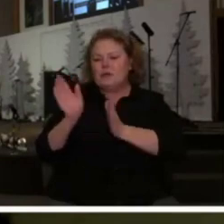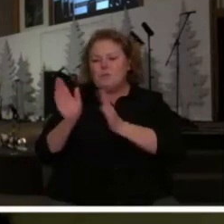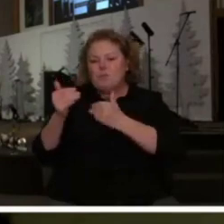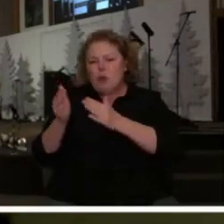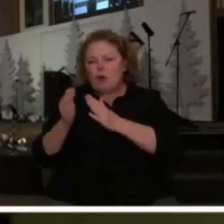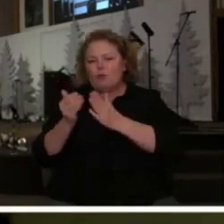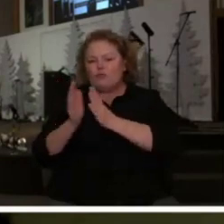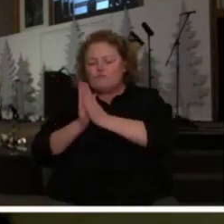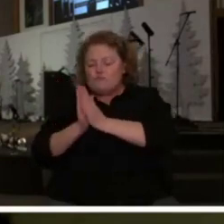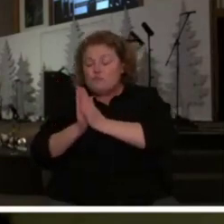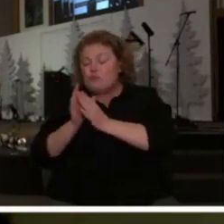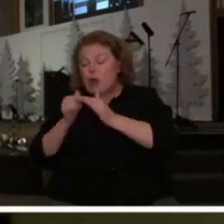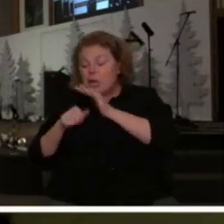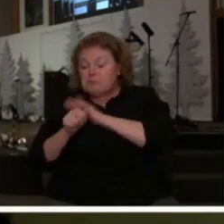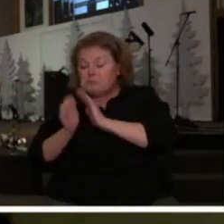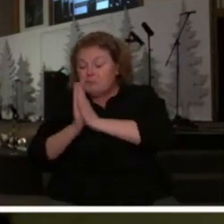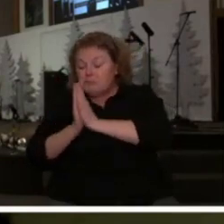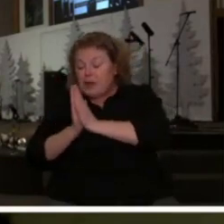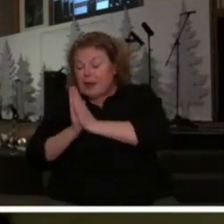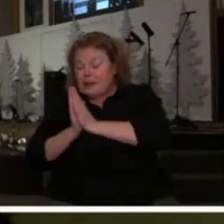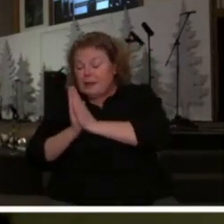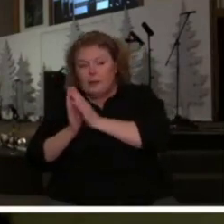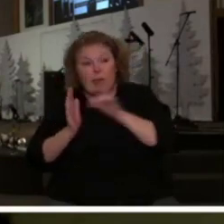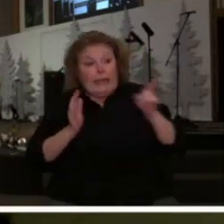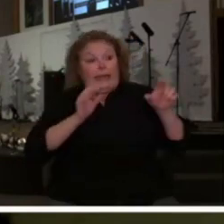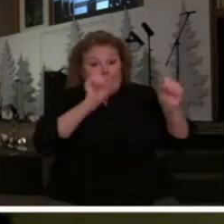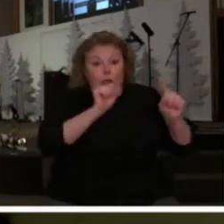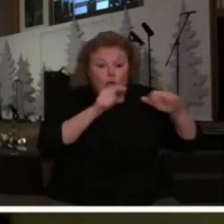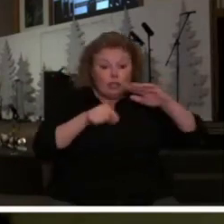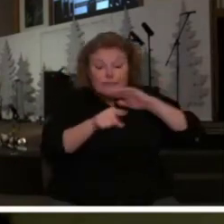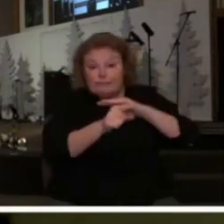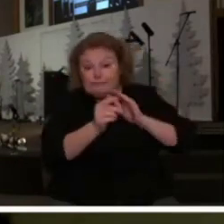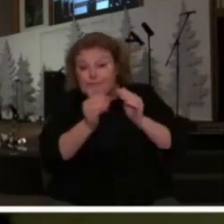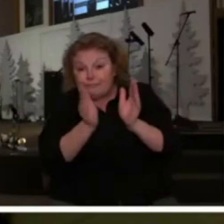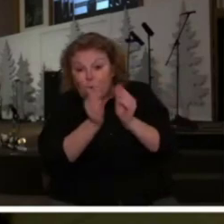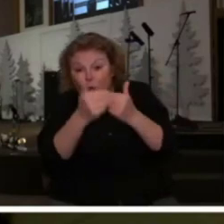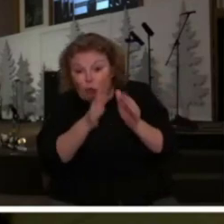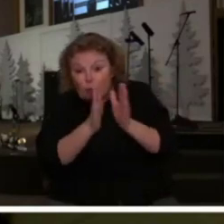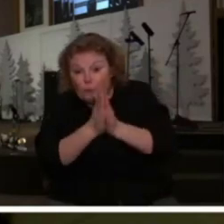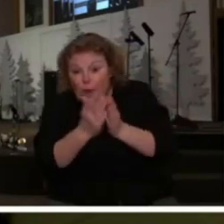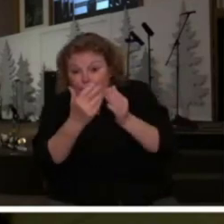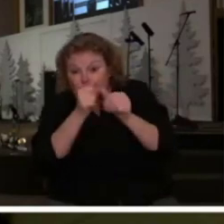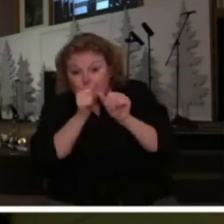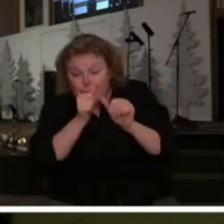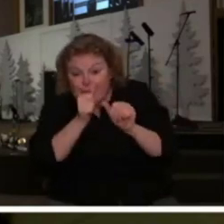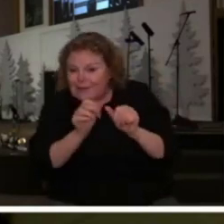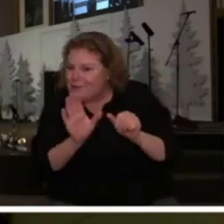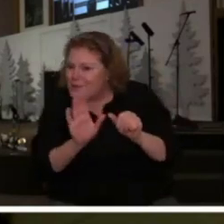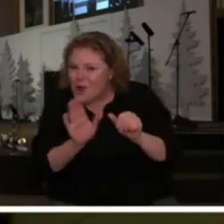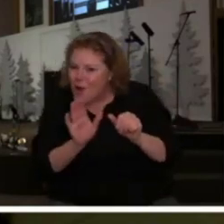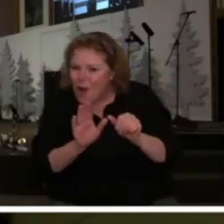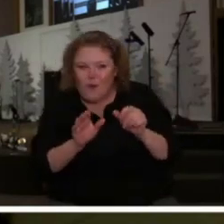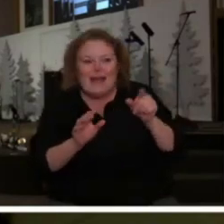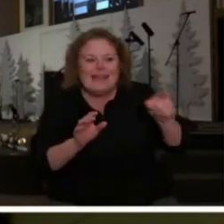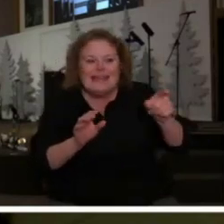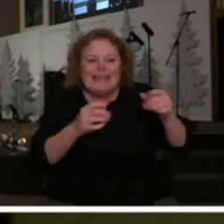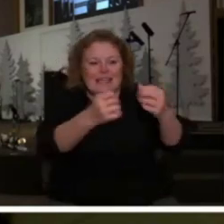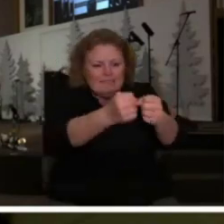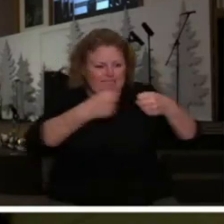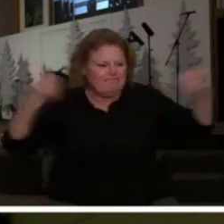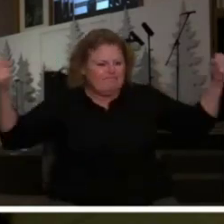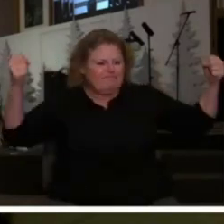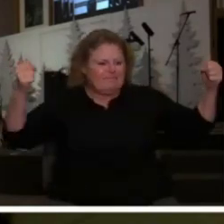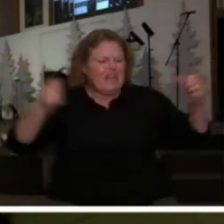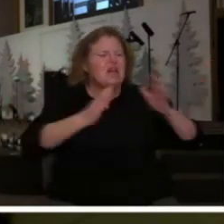kept his windows closed but he didn't in fact I believe that he opened his windows on purpose so that those who were seeking to take him down could hear him